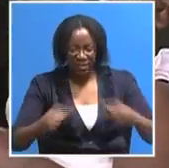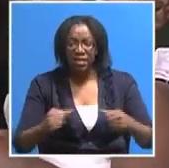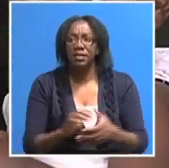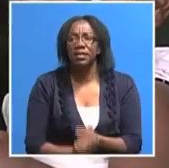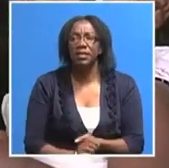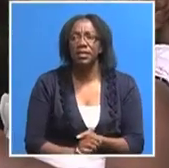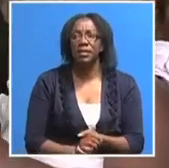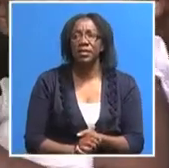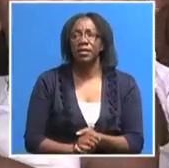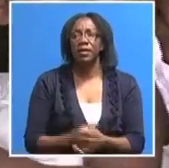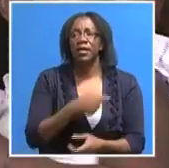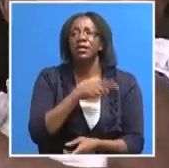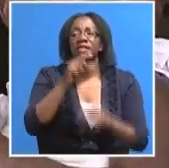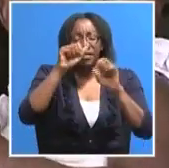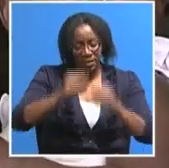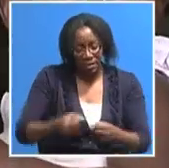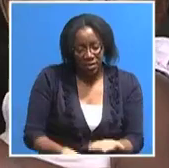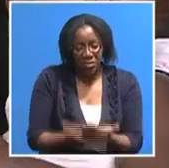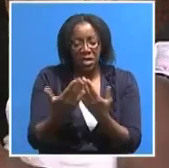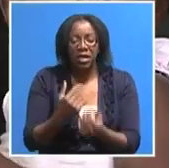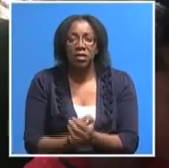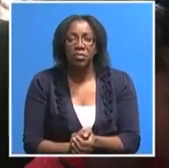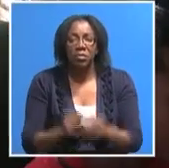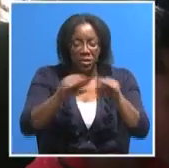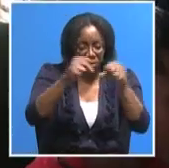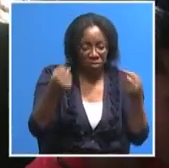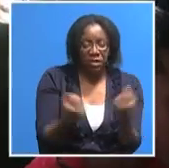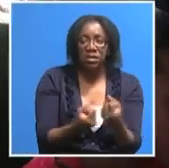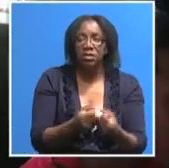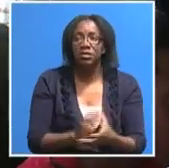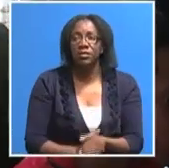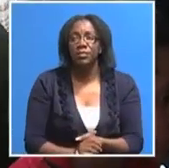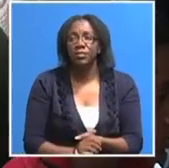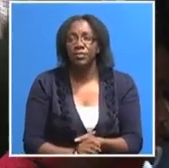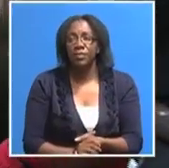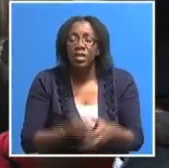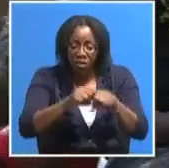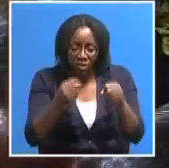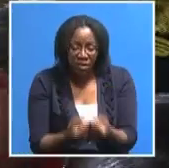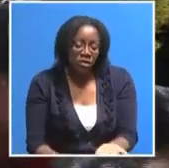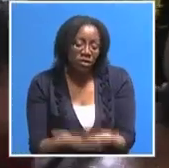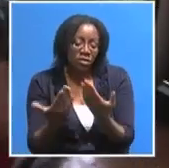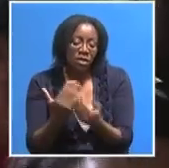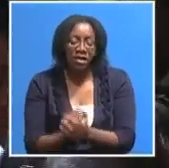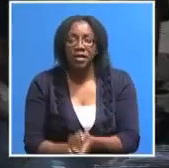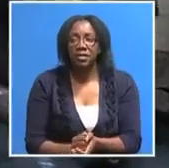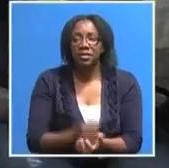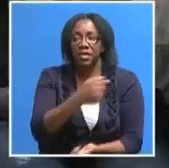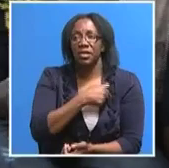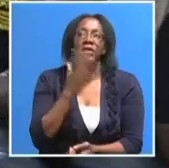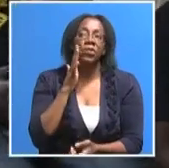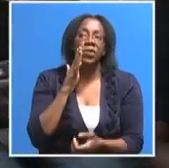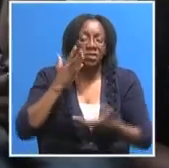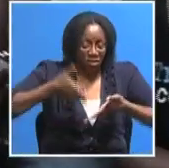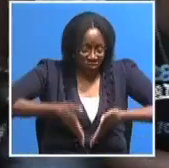for the foundation's care. The foundation will assist Vihonga when she gives birth with